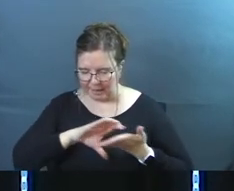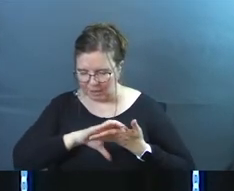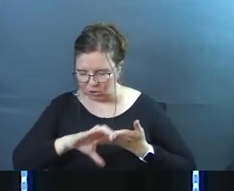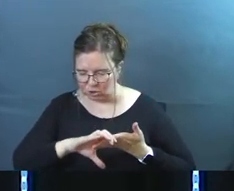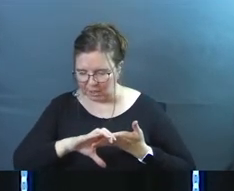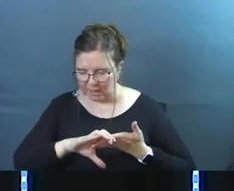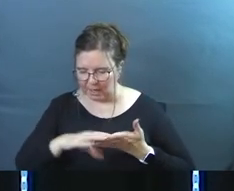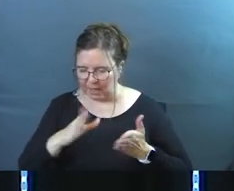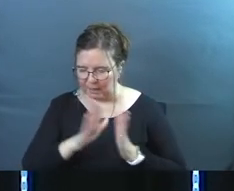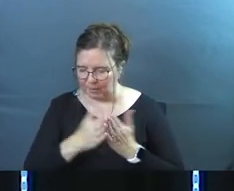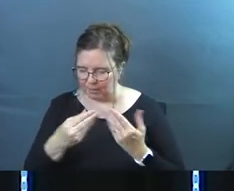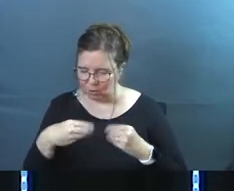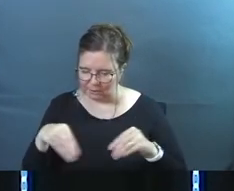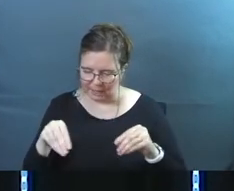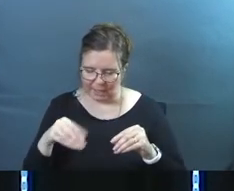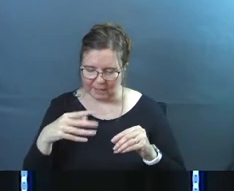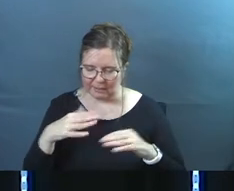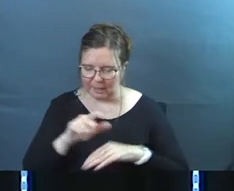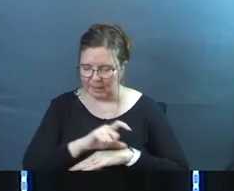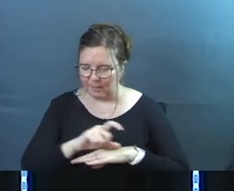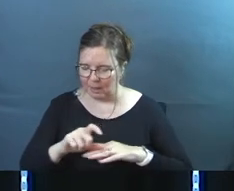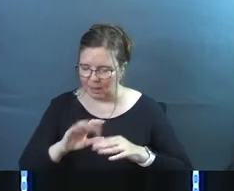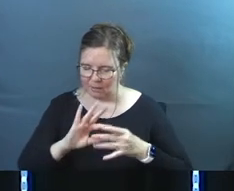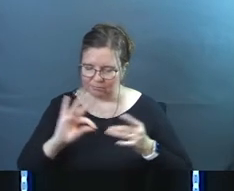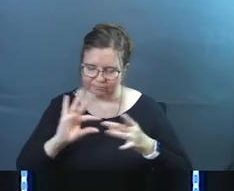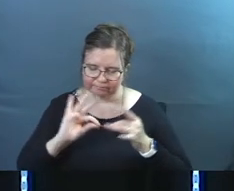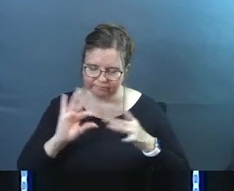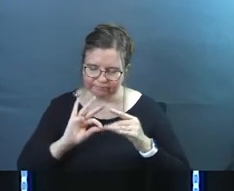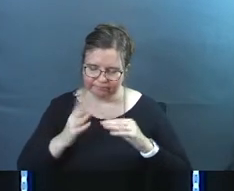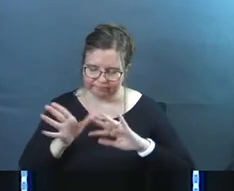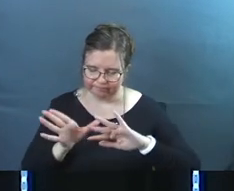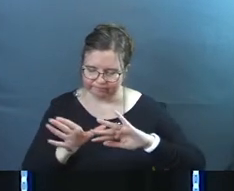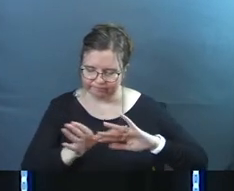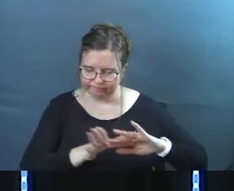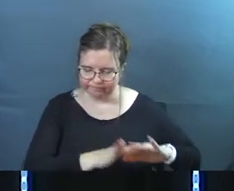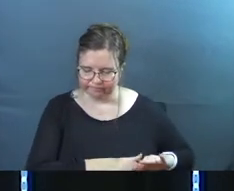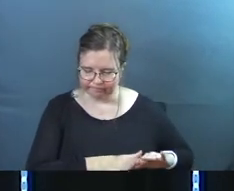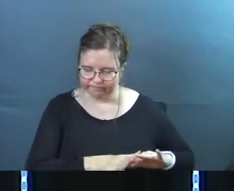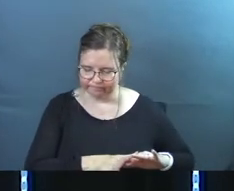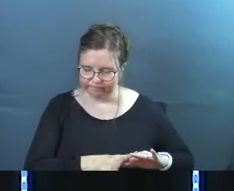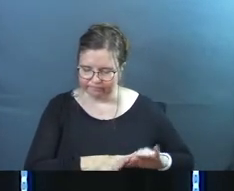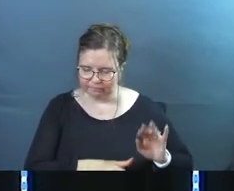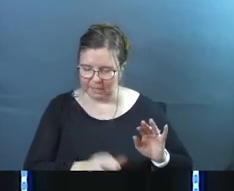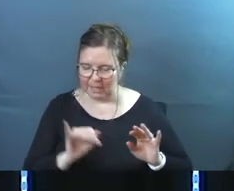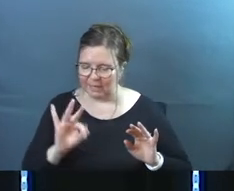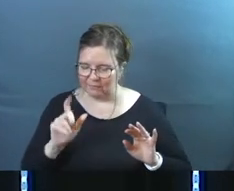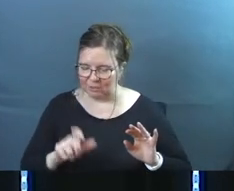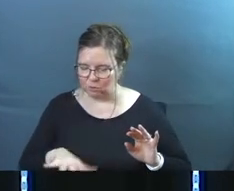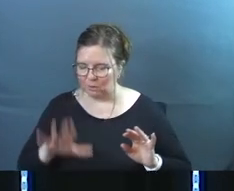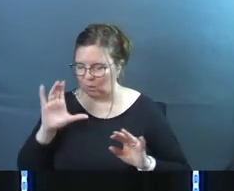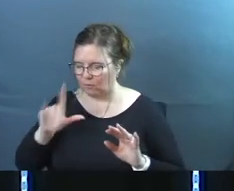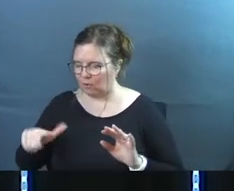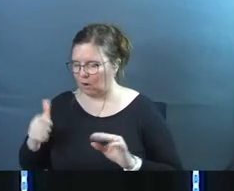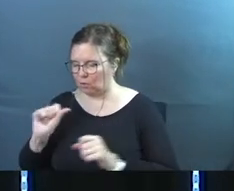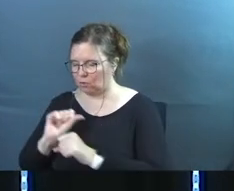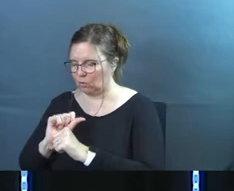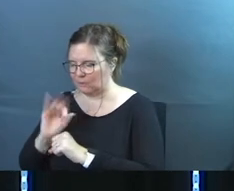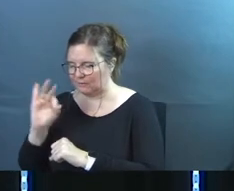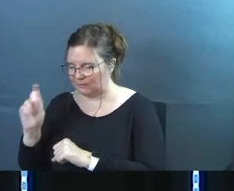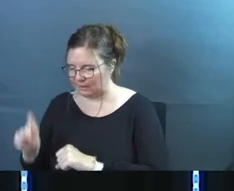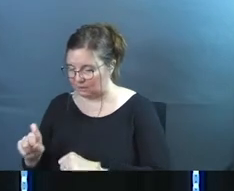and their book sales and their platforms and they will yield their place and they will find new careers when it's necessary amen